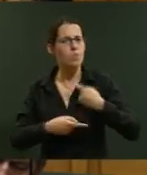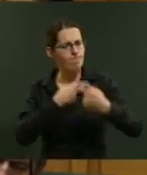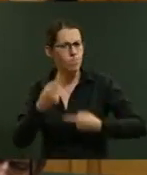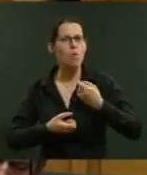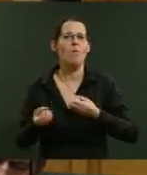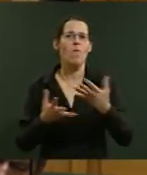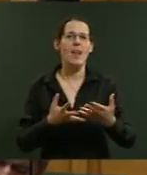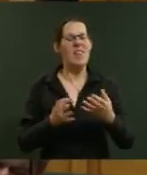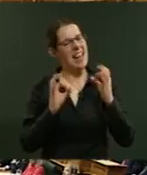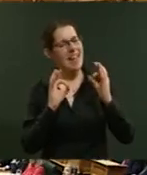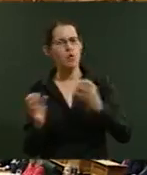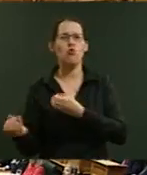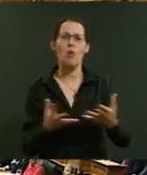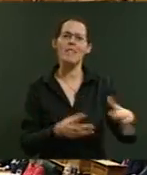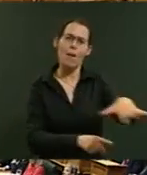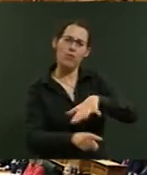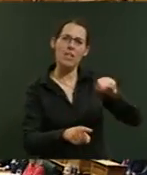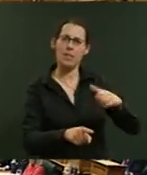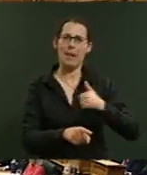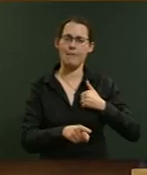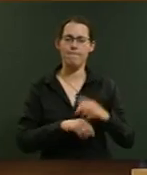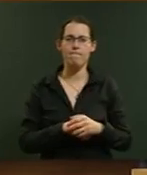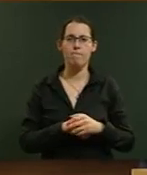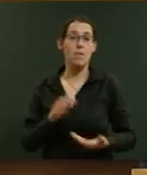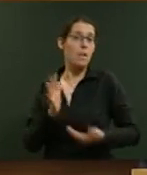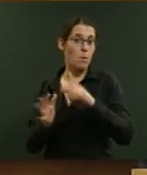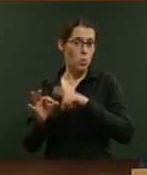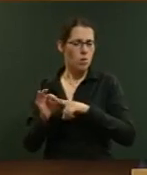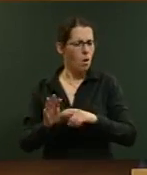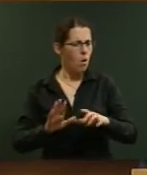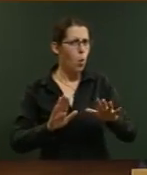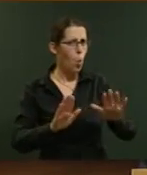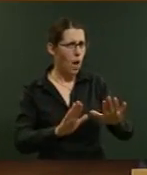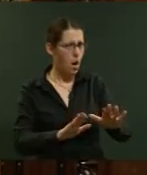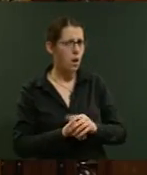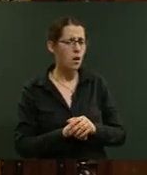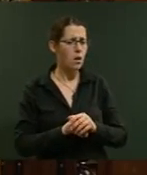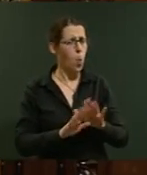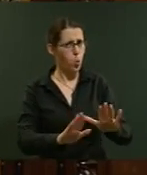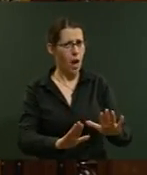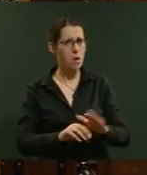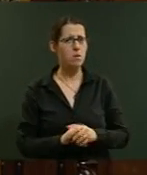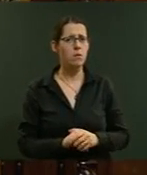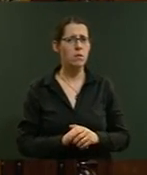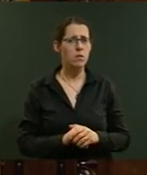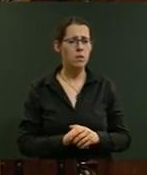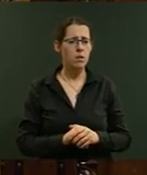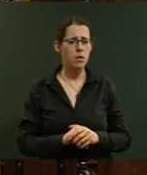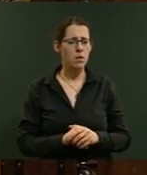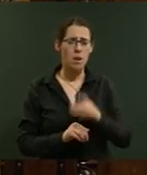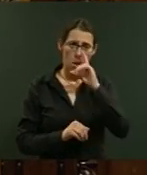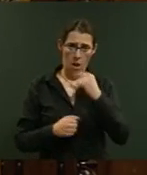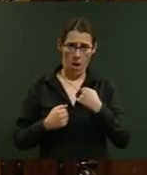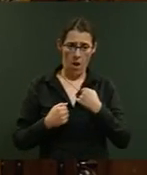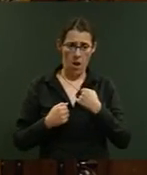expects. Supplementary question. Order. Order. Can I